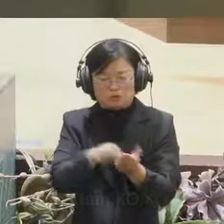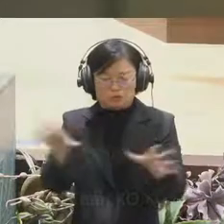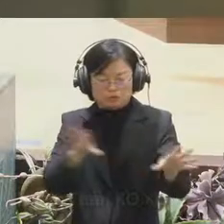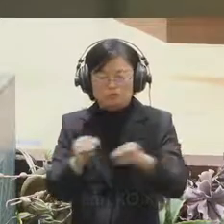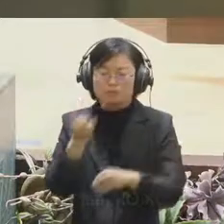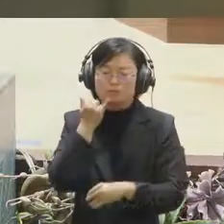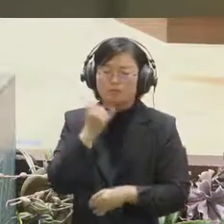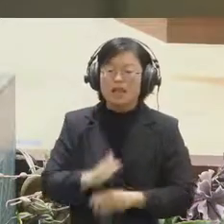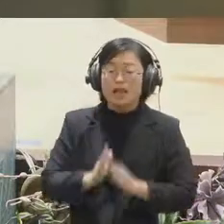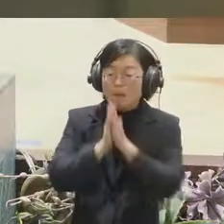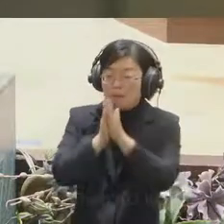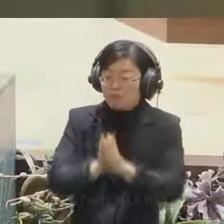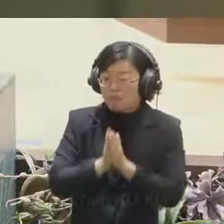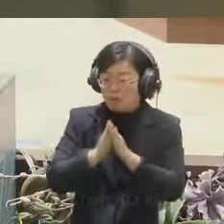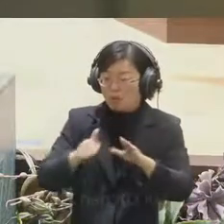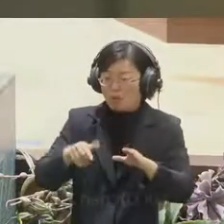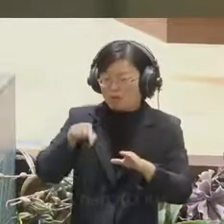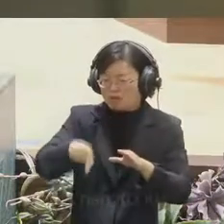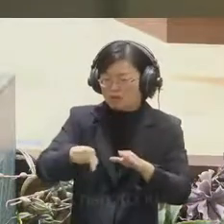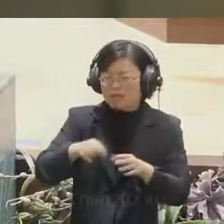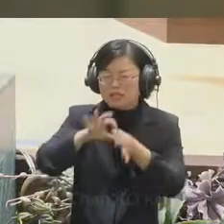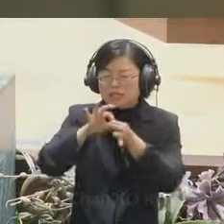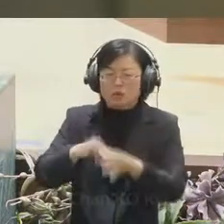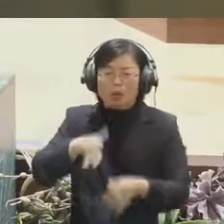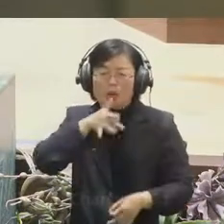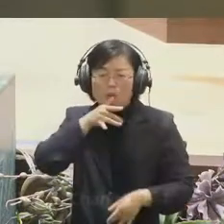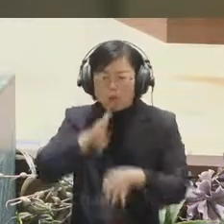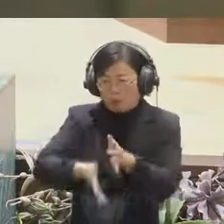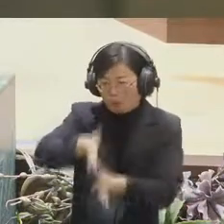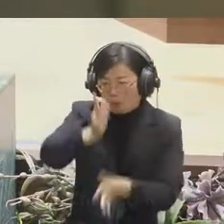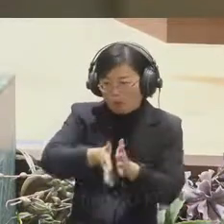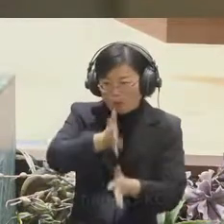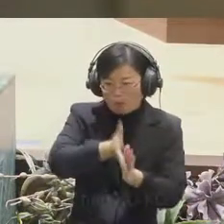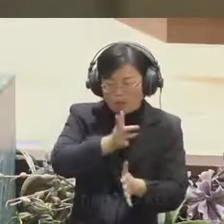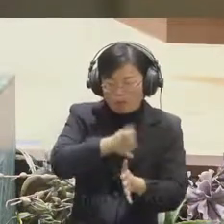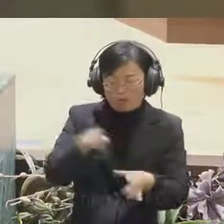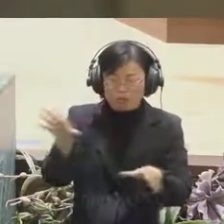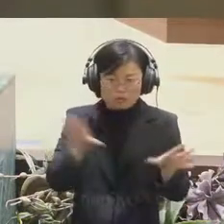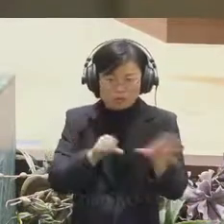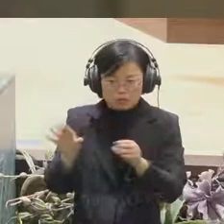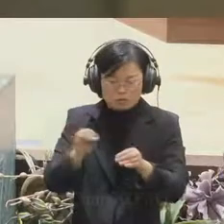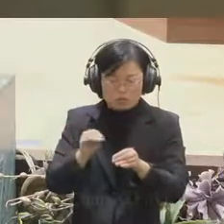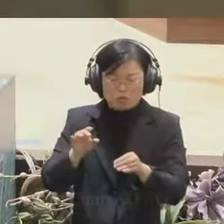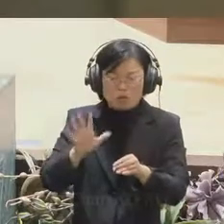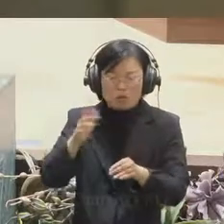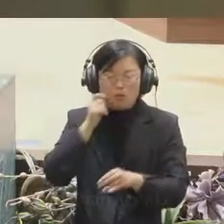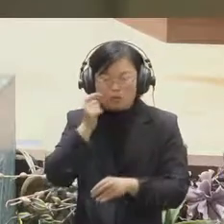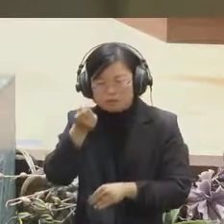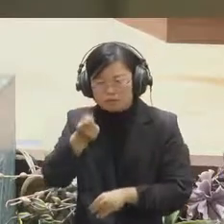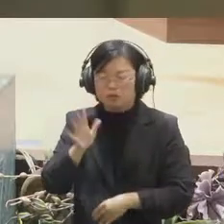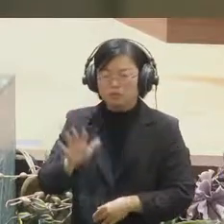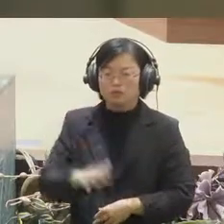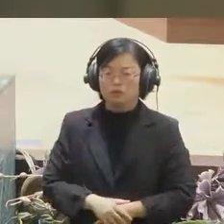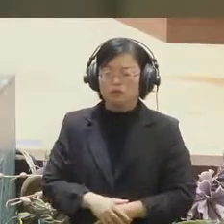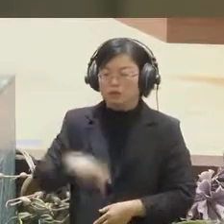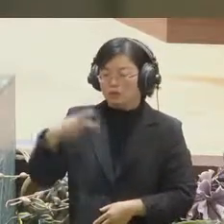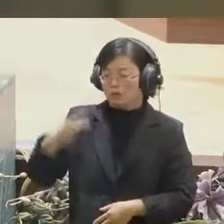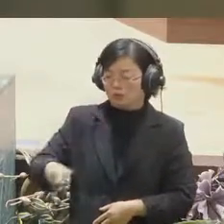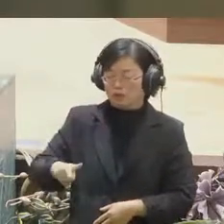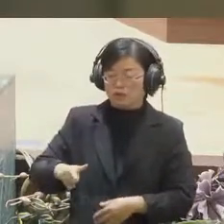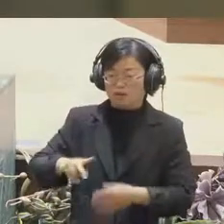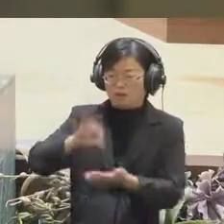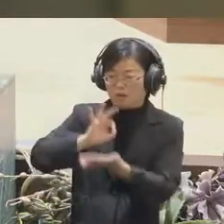We share not only the dashboard, but also the dataset, the structures, and the designs to everyone